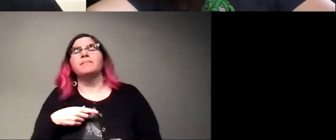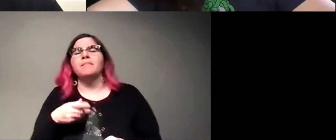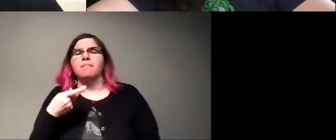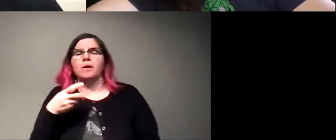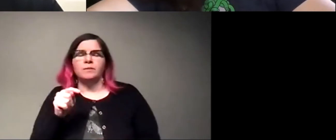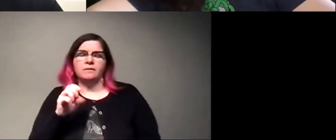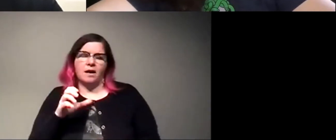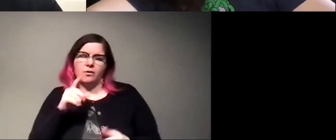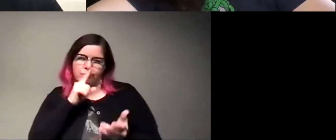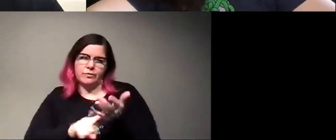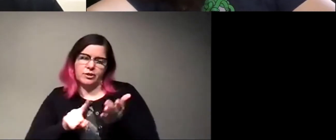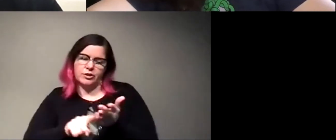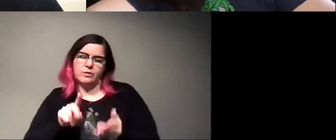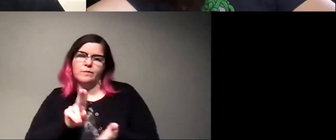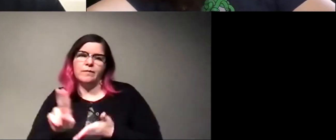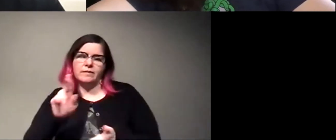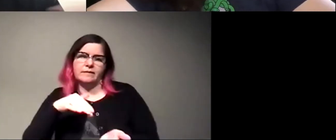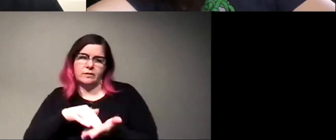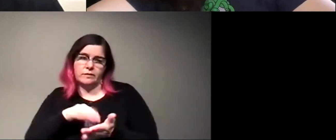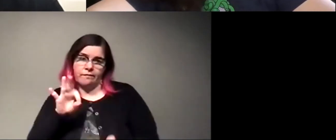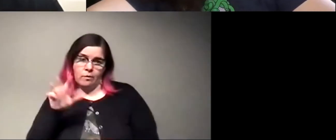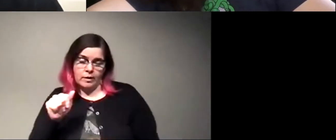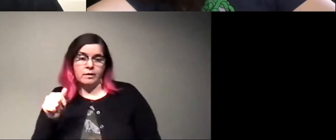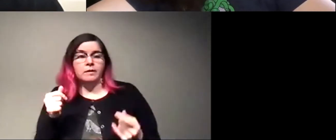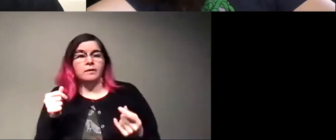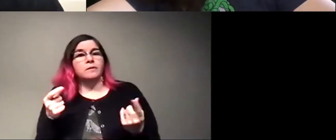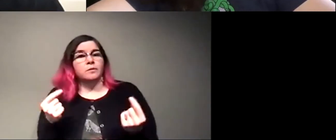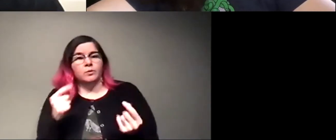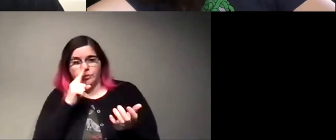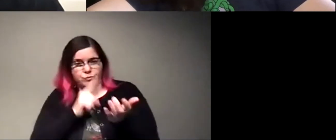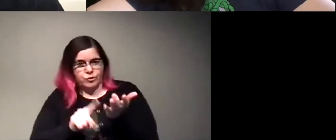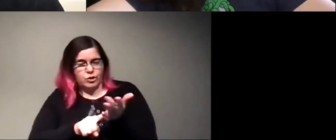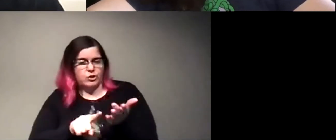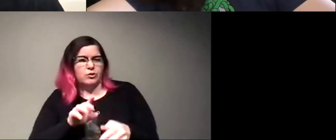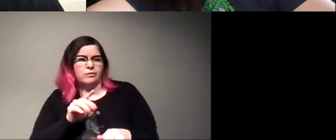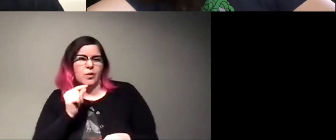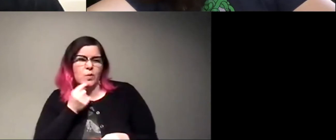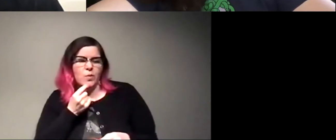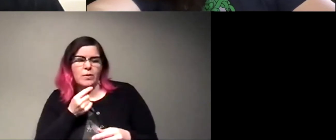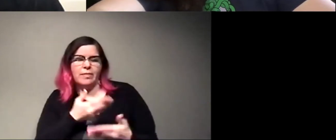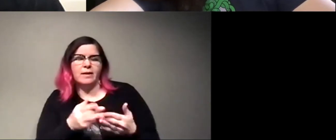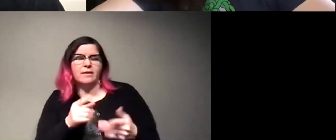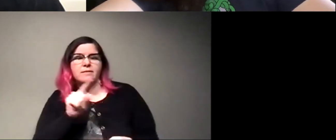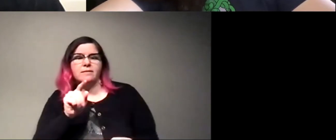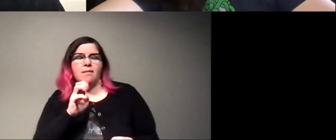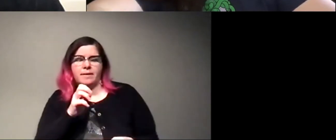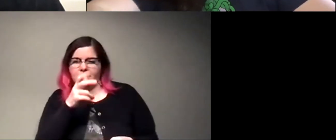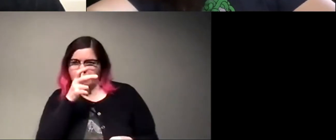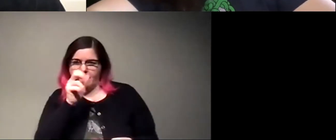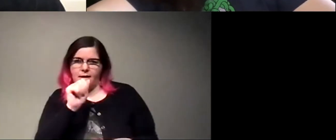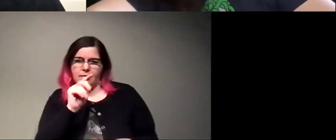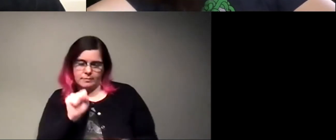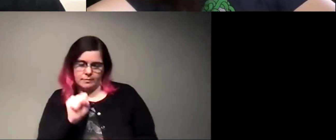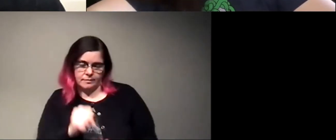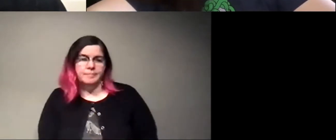at the University of Central Florida, and we do research on these really cool little critters called zombie ants. So